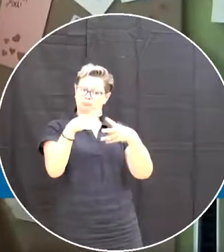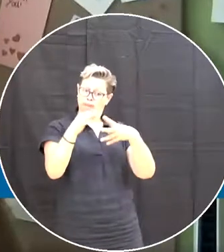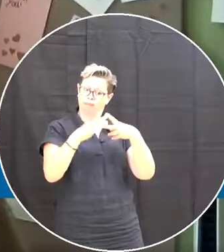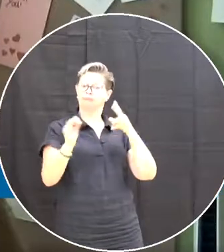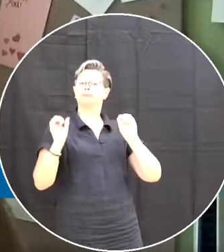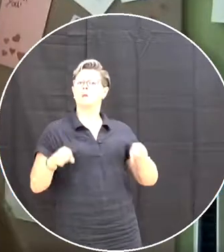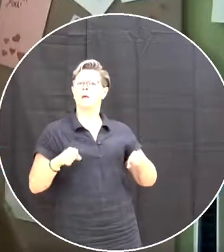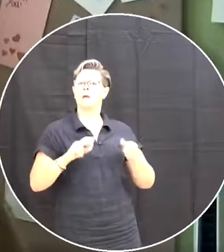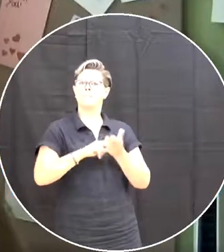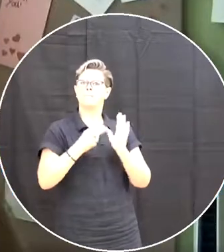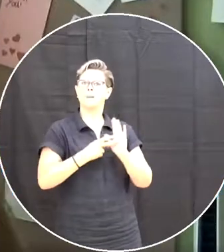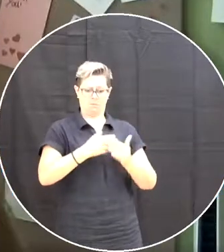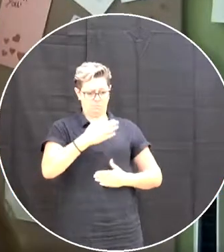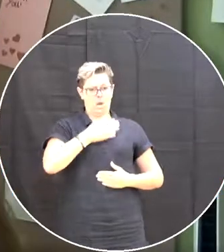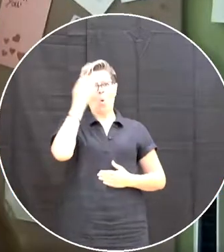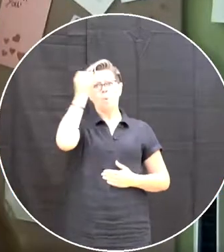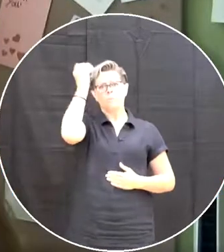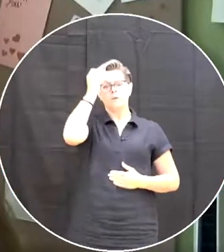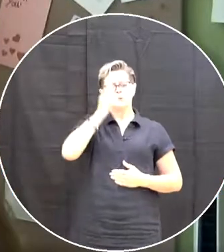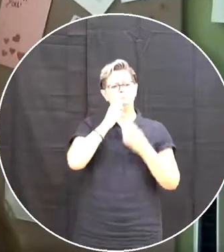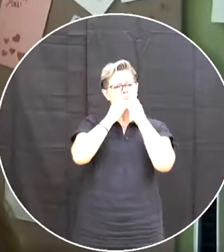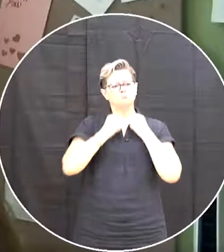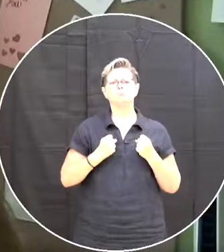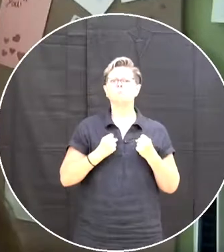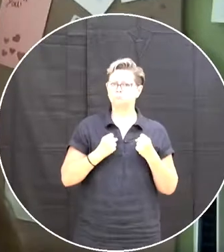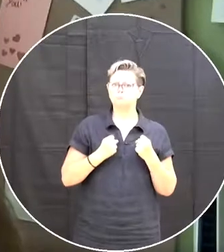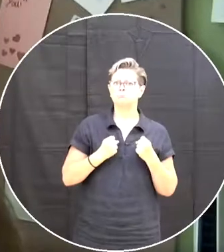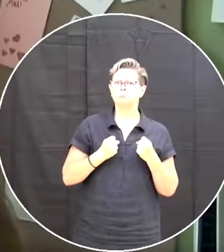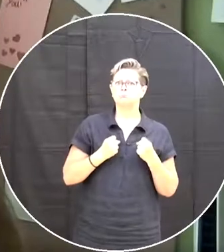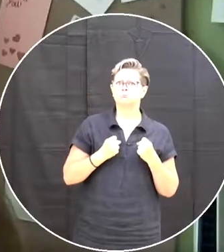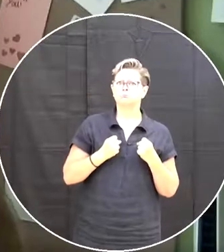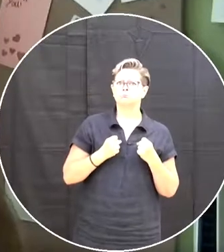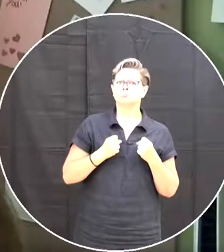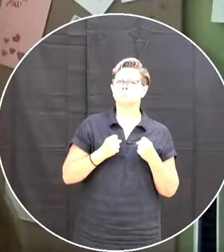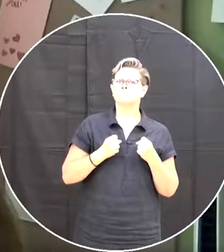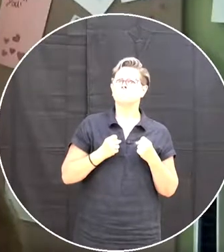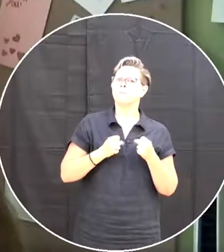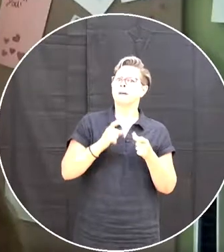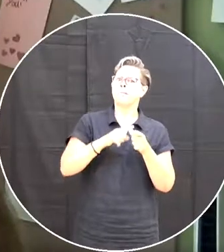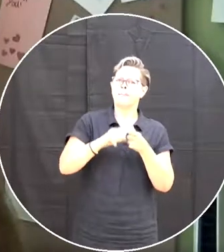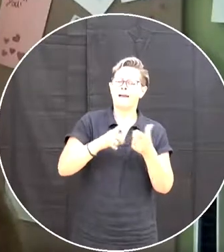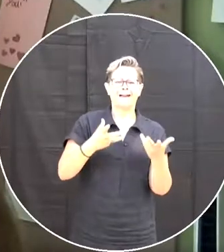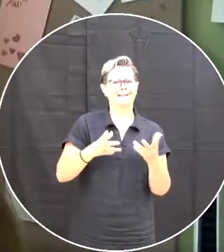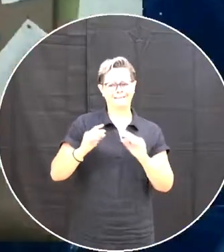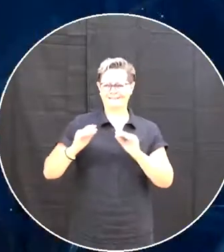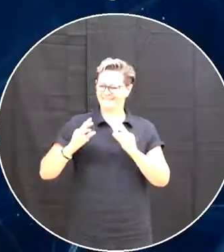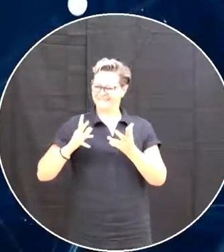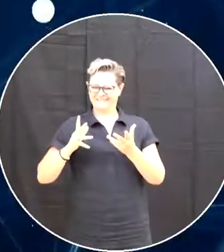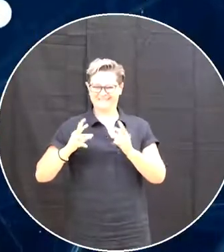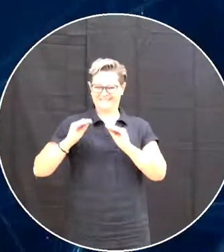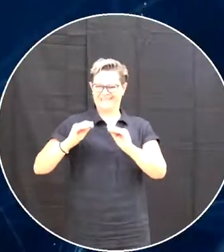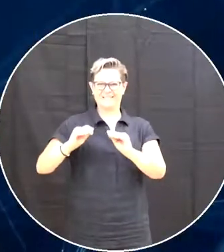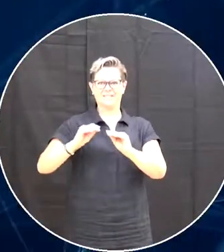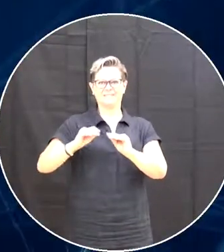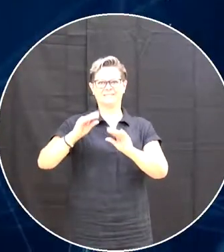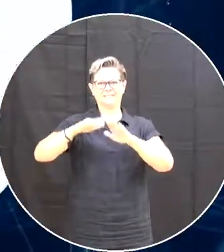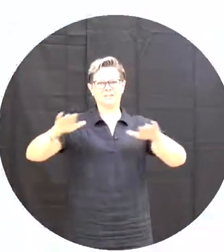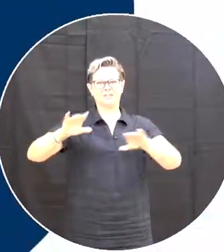that your voice matters Then it's very difficult to revert back to something that's unauthentic